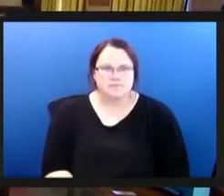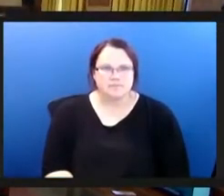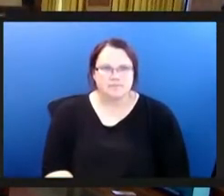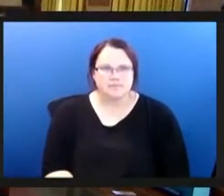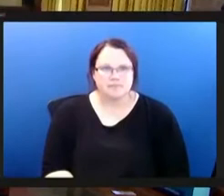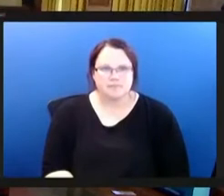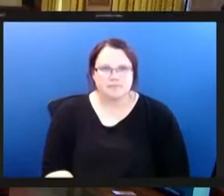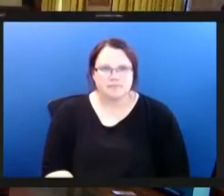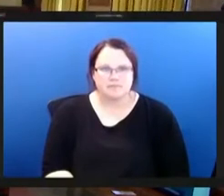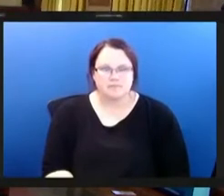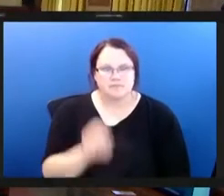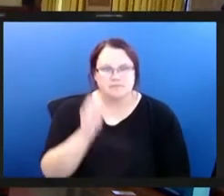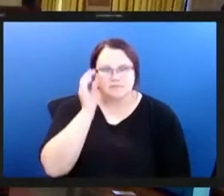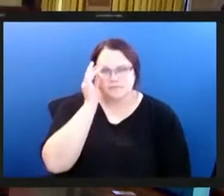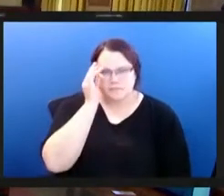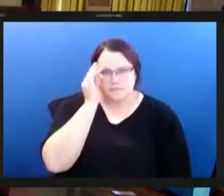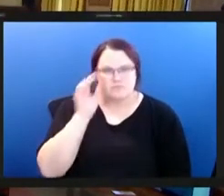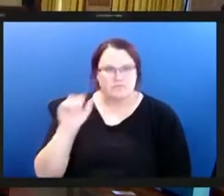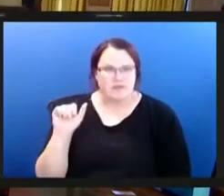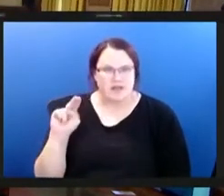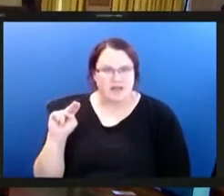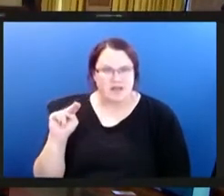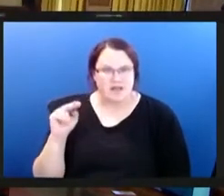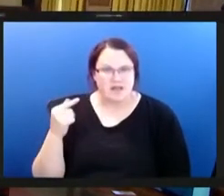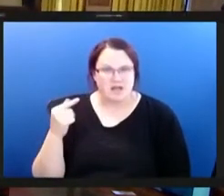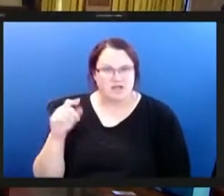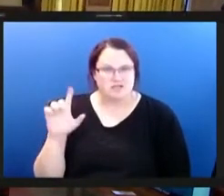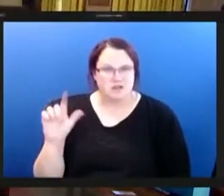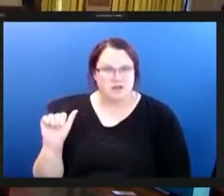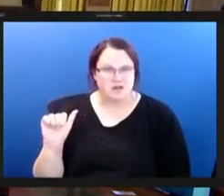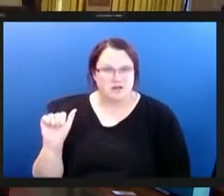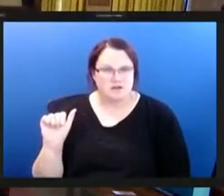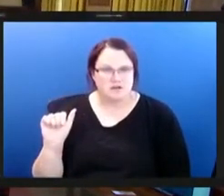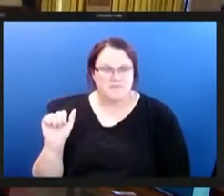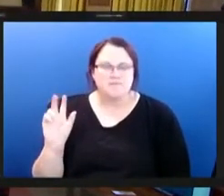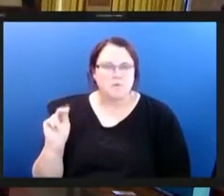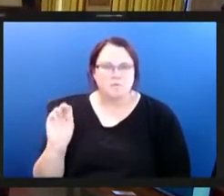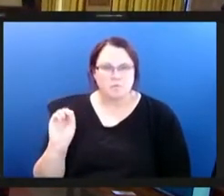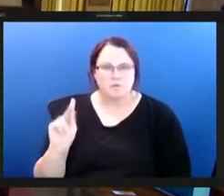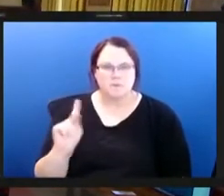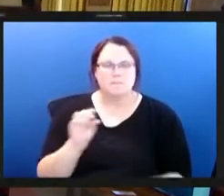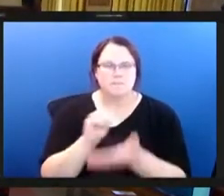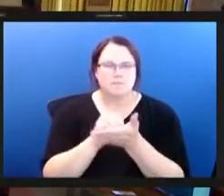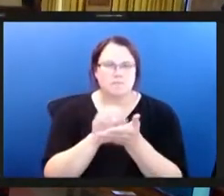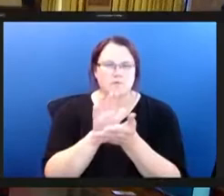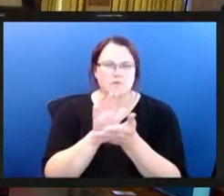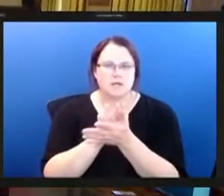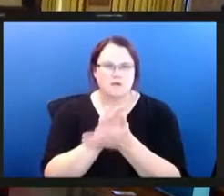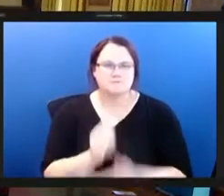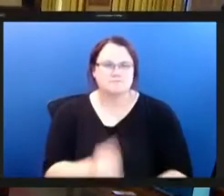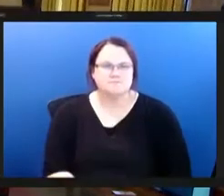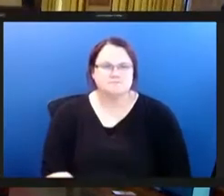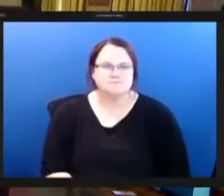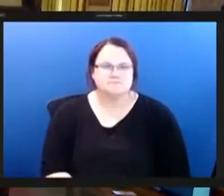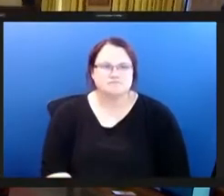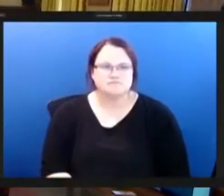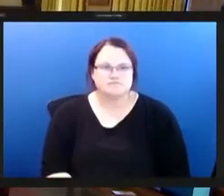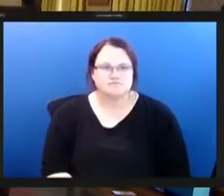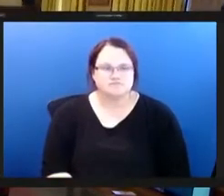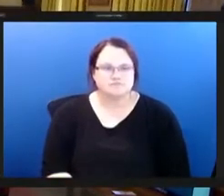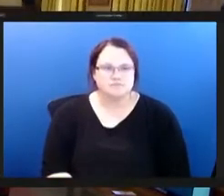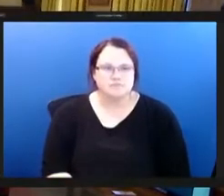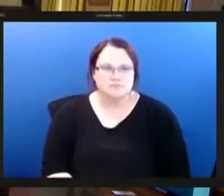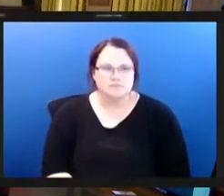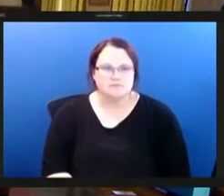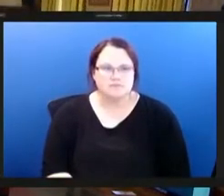we see angela williams is angela williams on hand no okay i'll mark miss williams down and circle